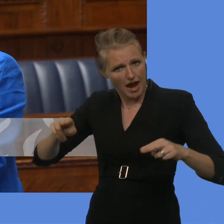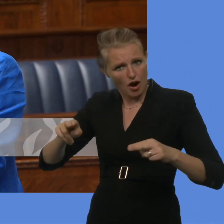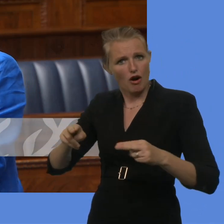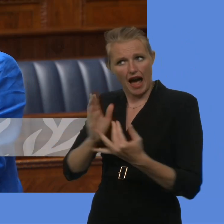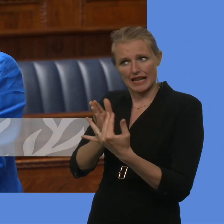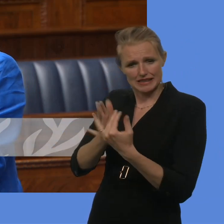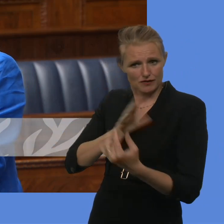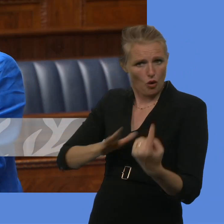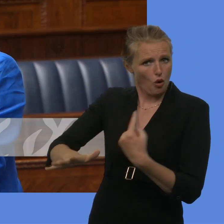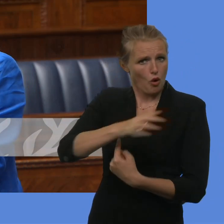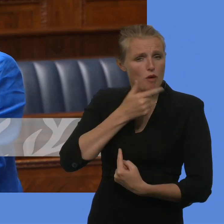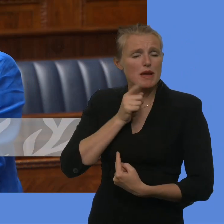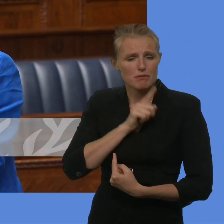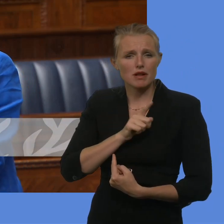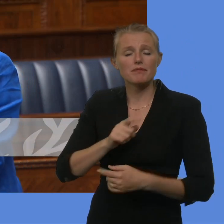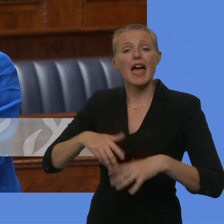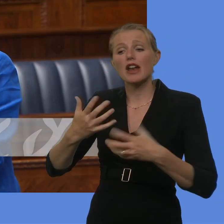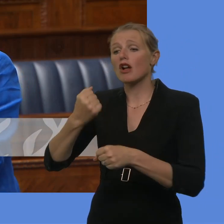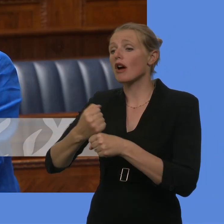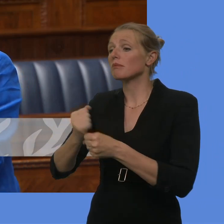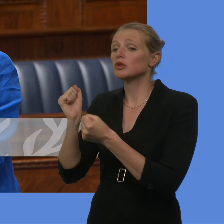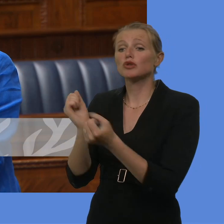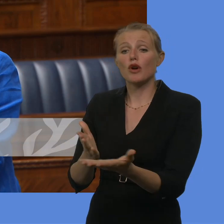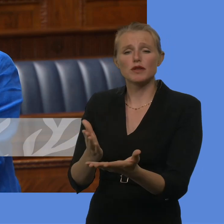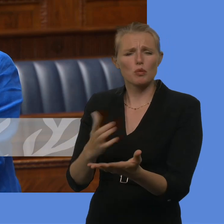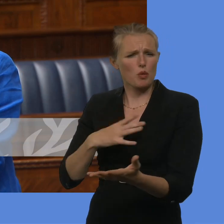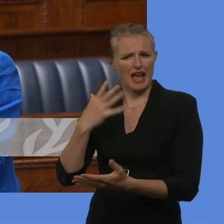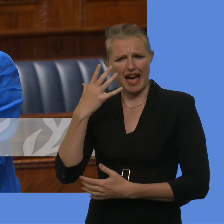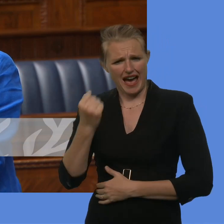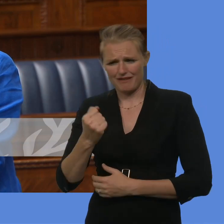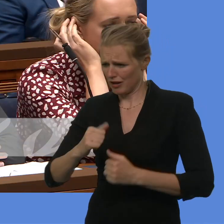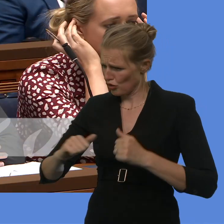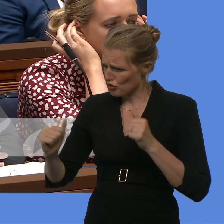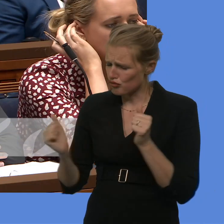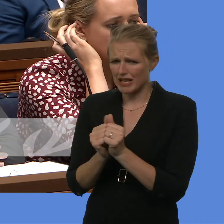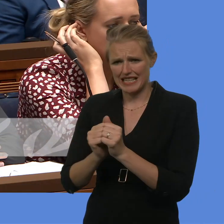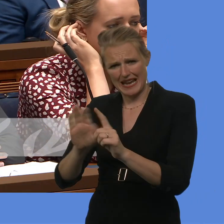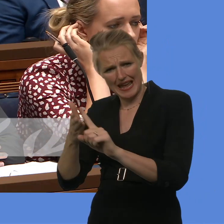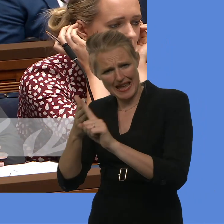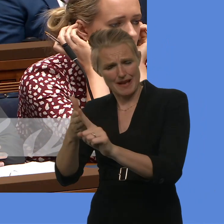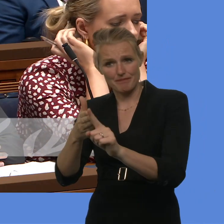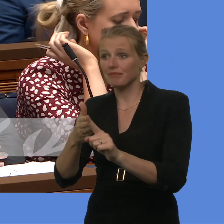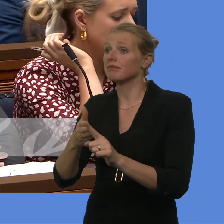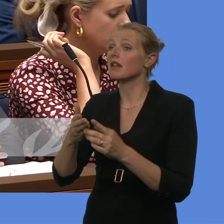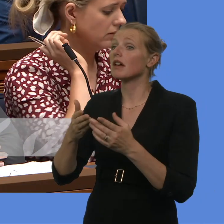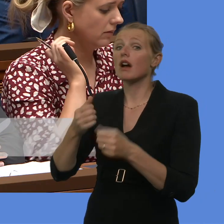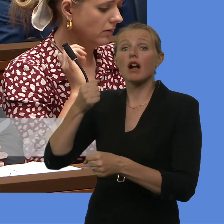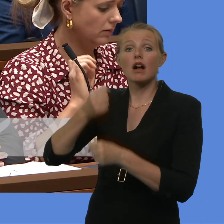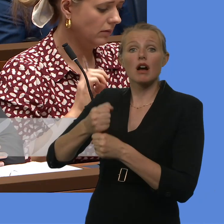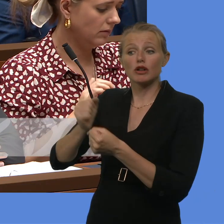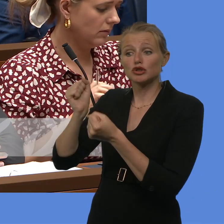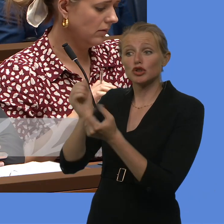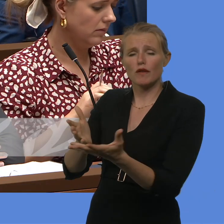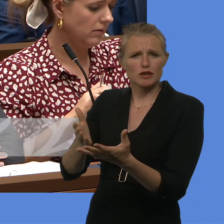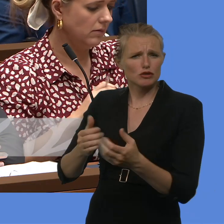public services, I think we have a shared objective and outcome, which is to ensure that those public services work for those who need